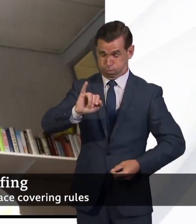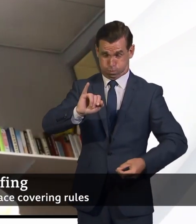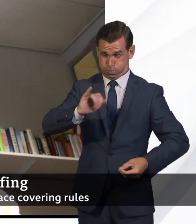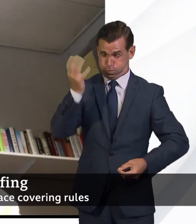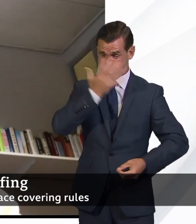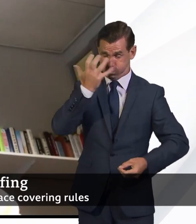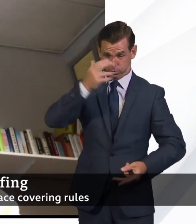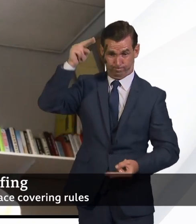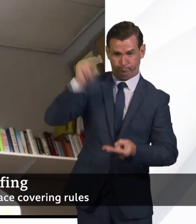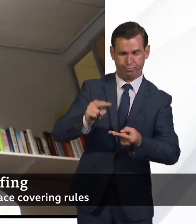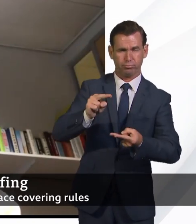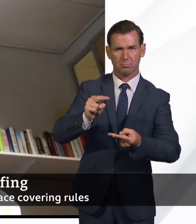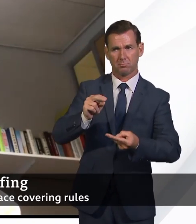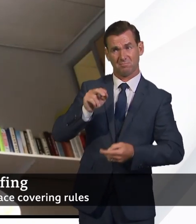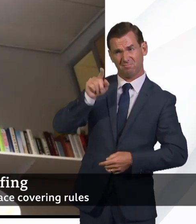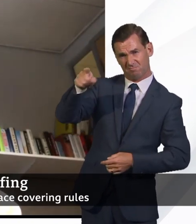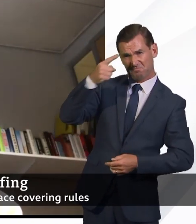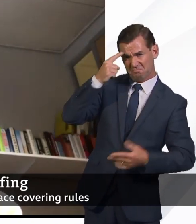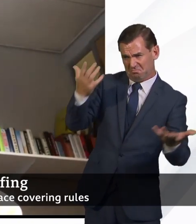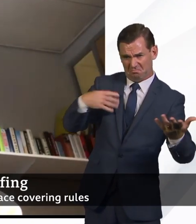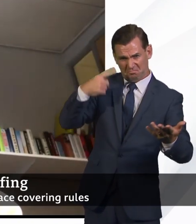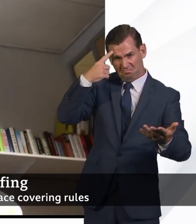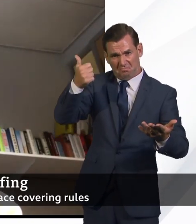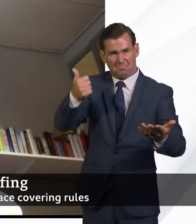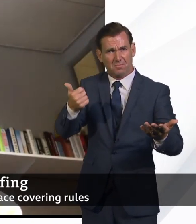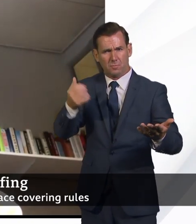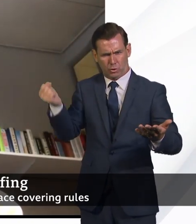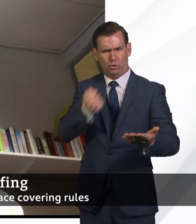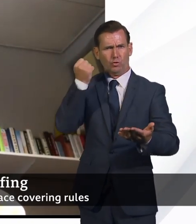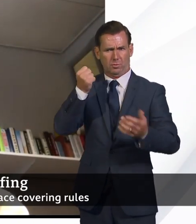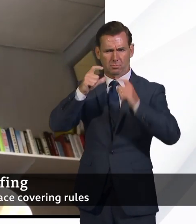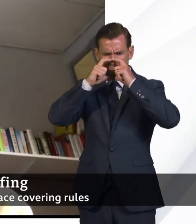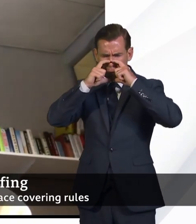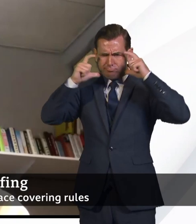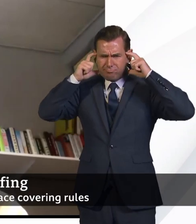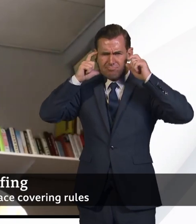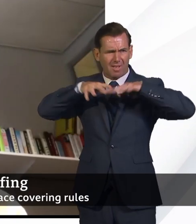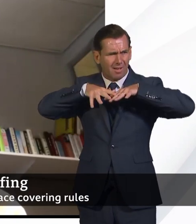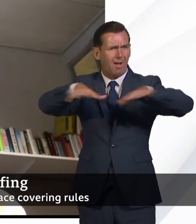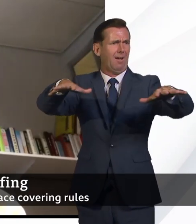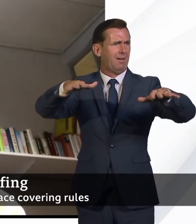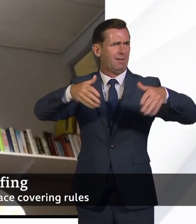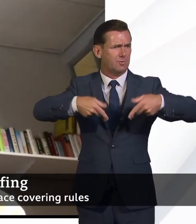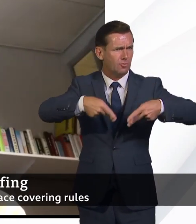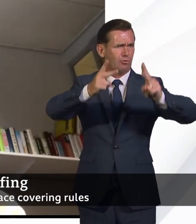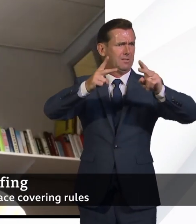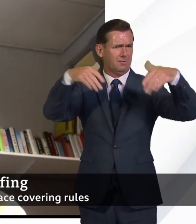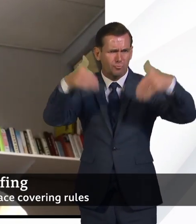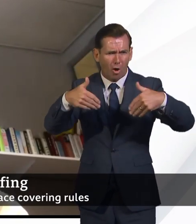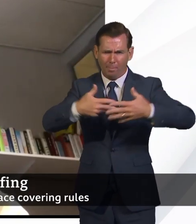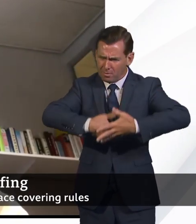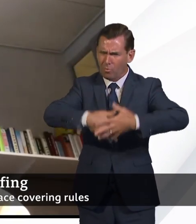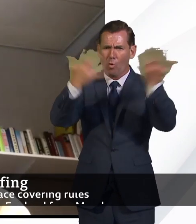wouldn't it be sensible to mandate the wearing of masks everywhere, not just on public transport,